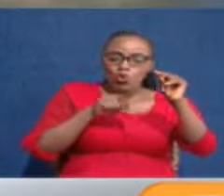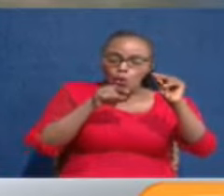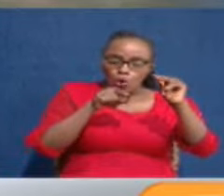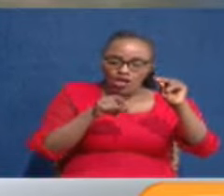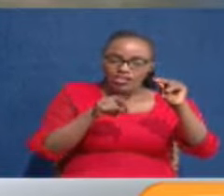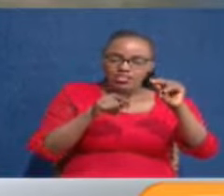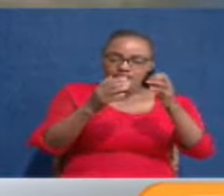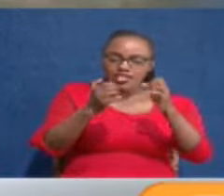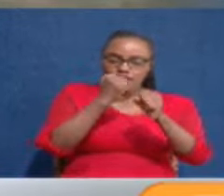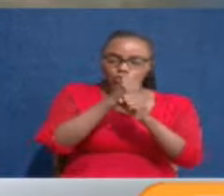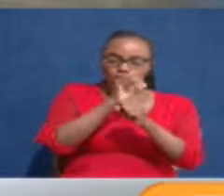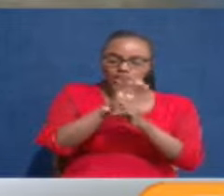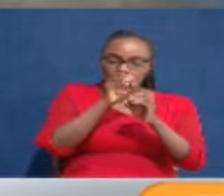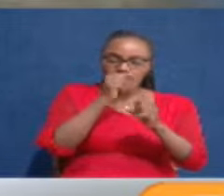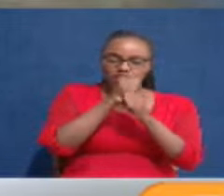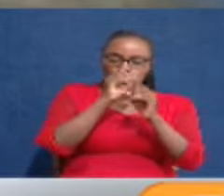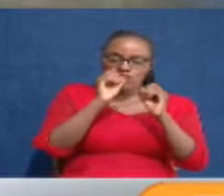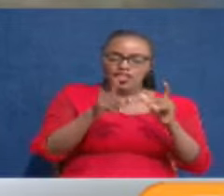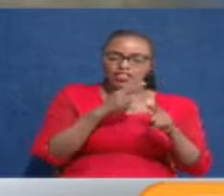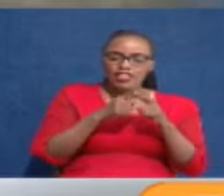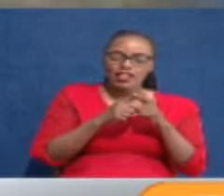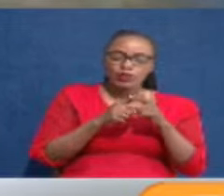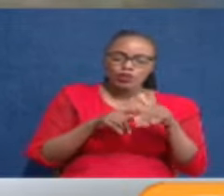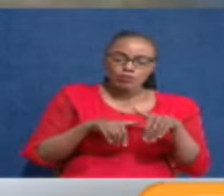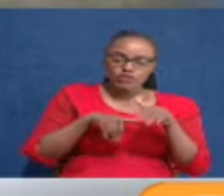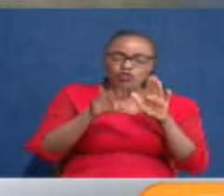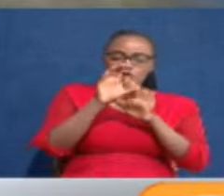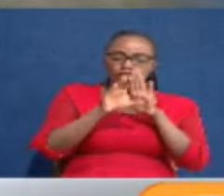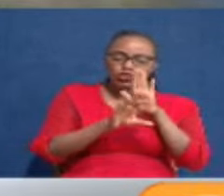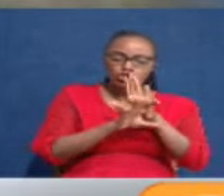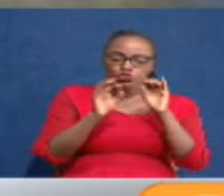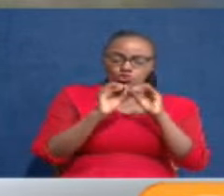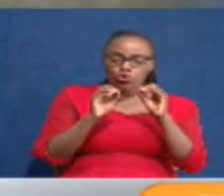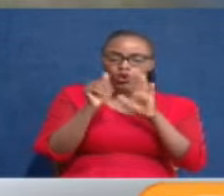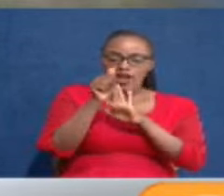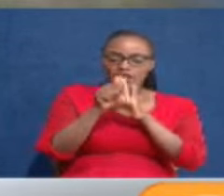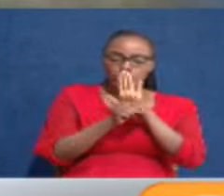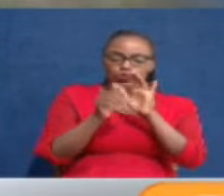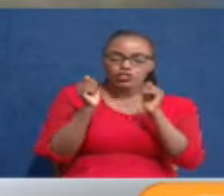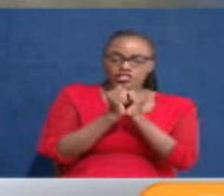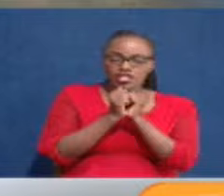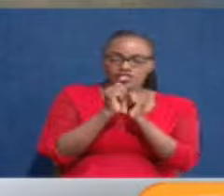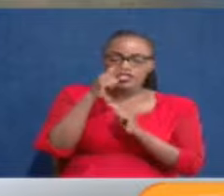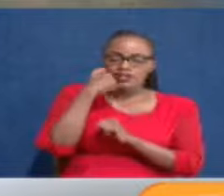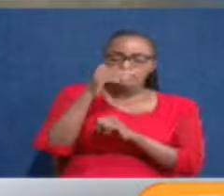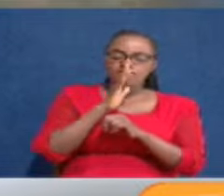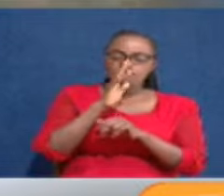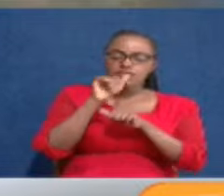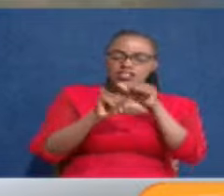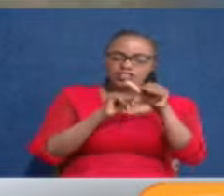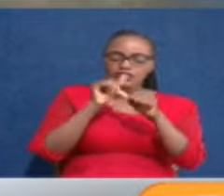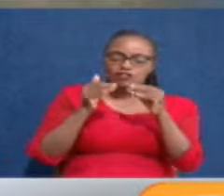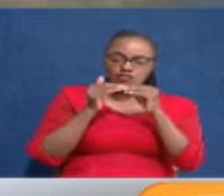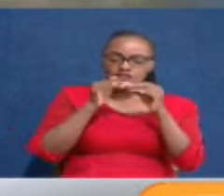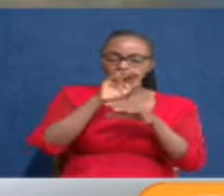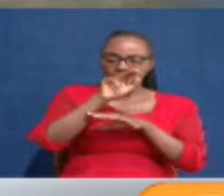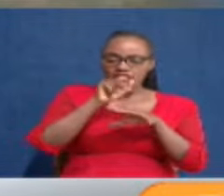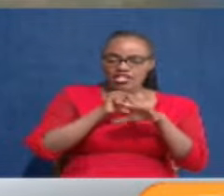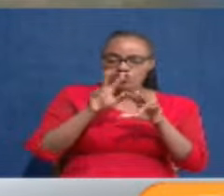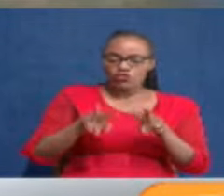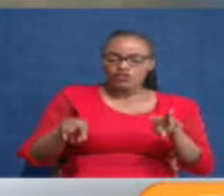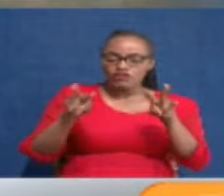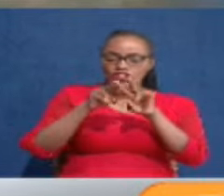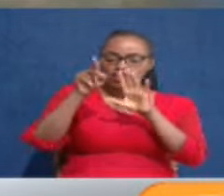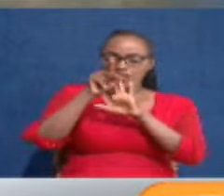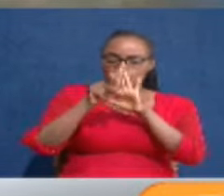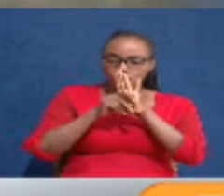so because then failing to do so would be abusing Article 10 of the Constitution which talks about governance, national values and principles of